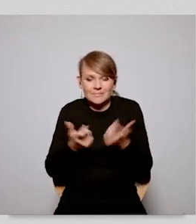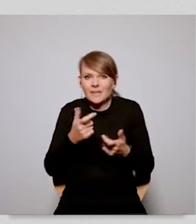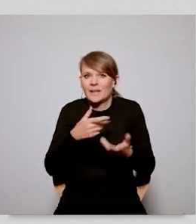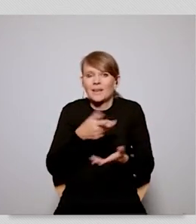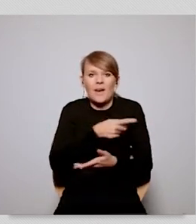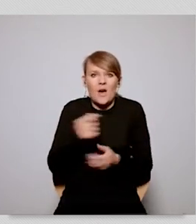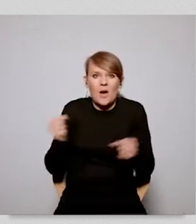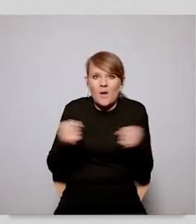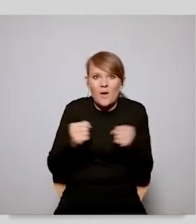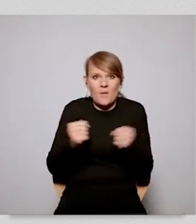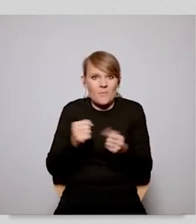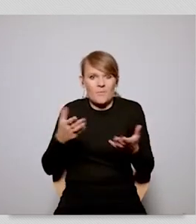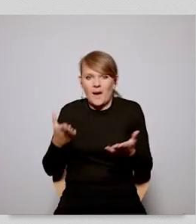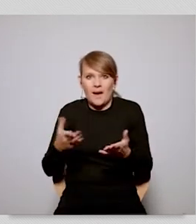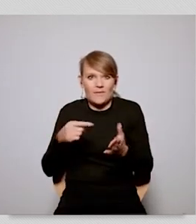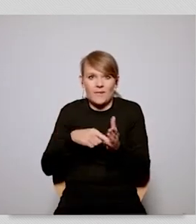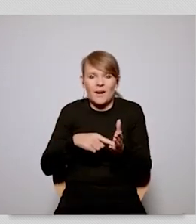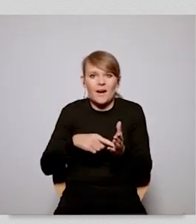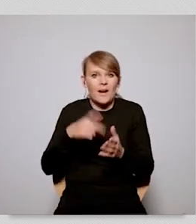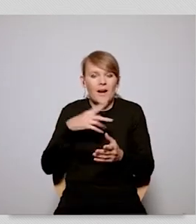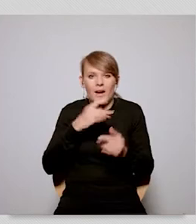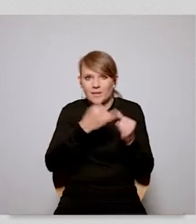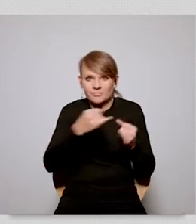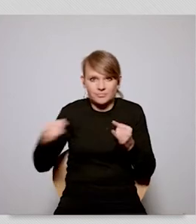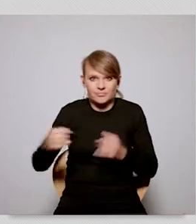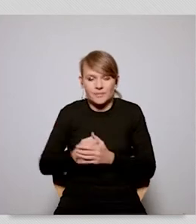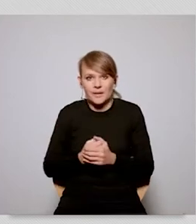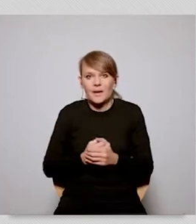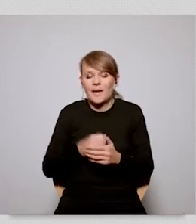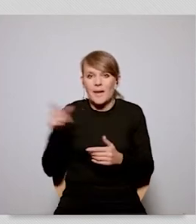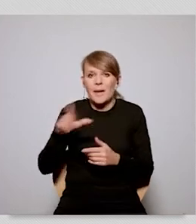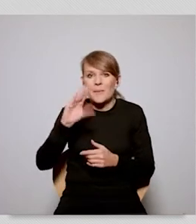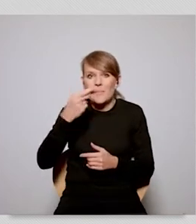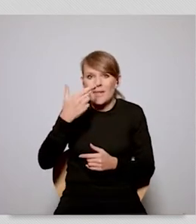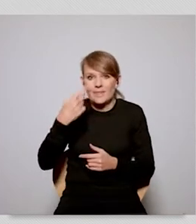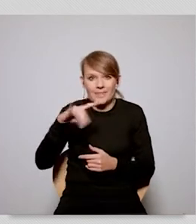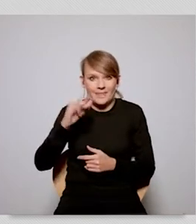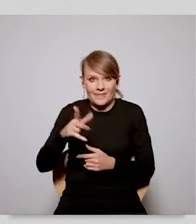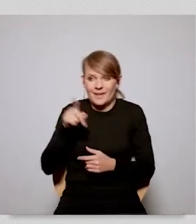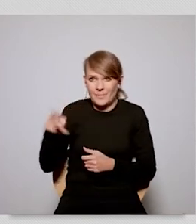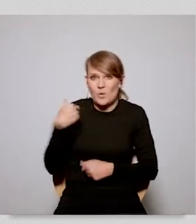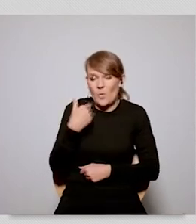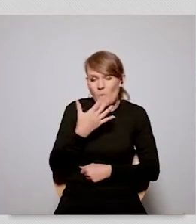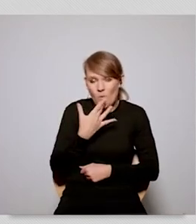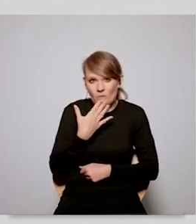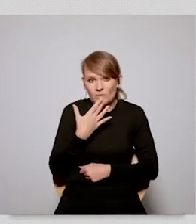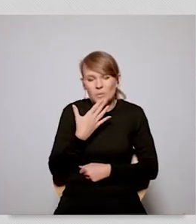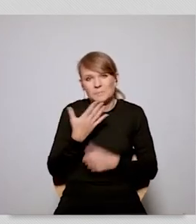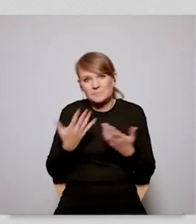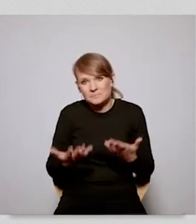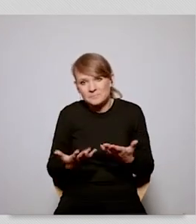facing right now is a certain deficitism and also um